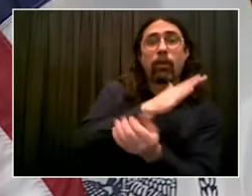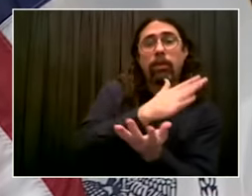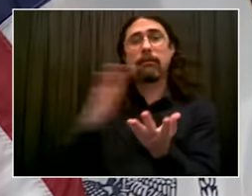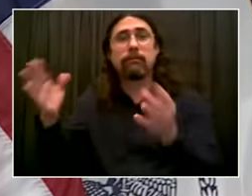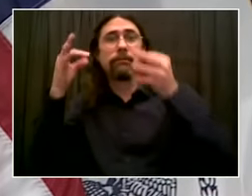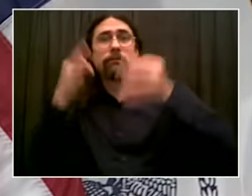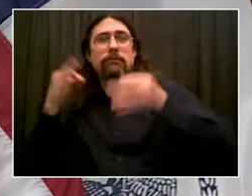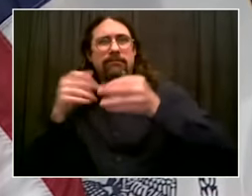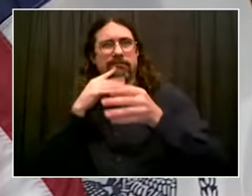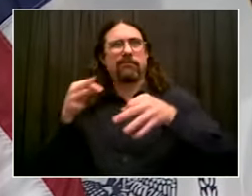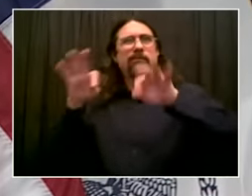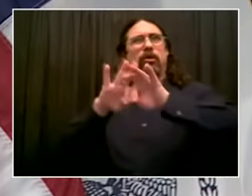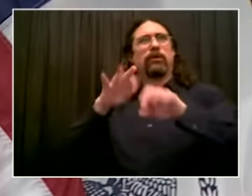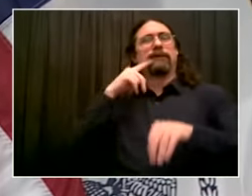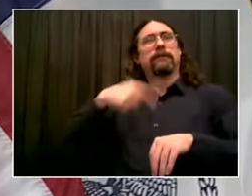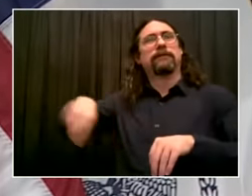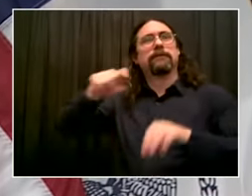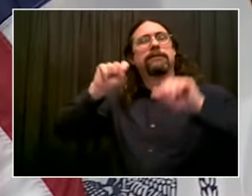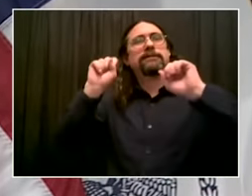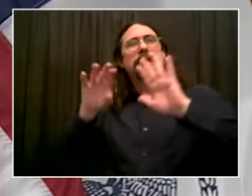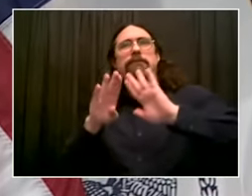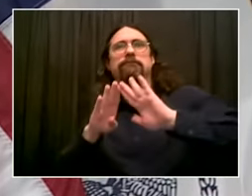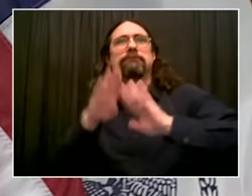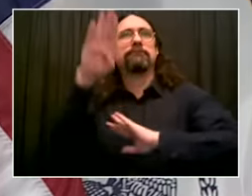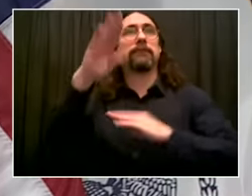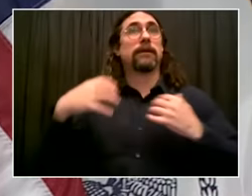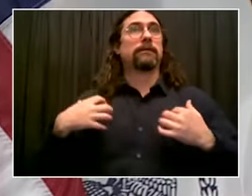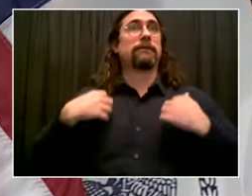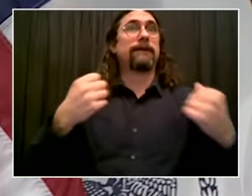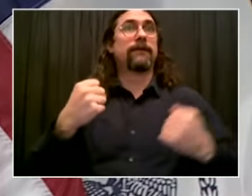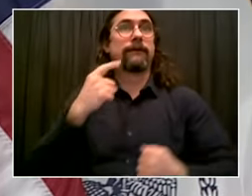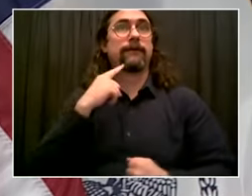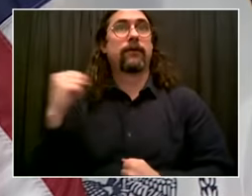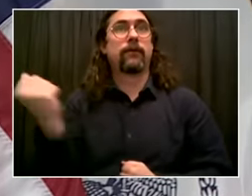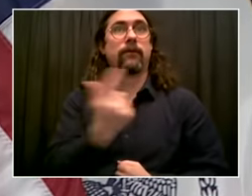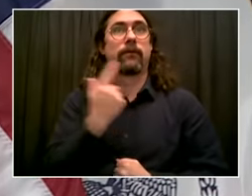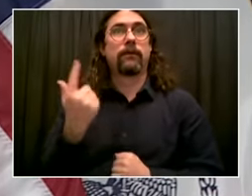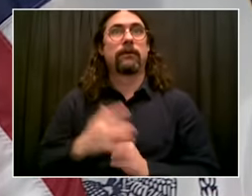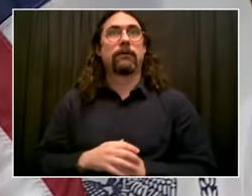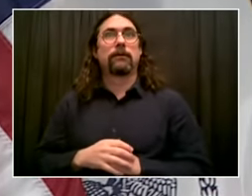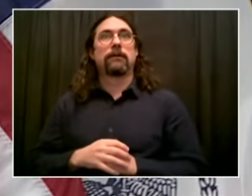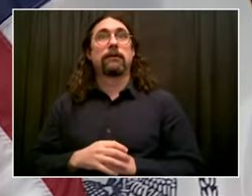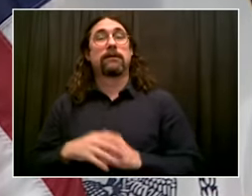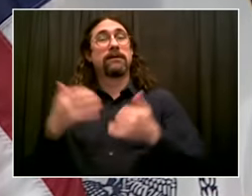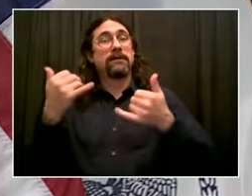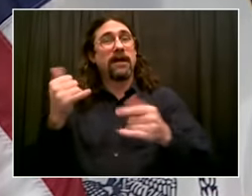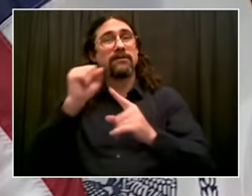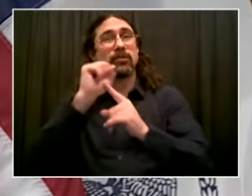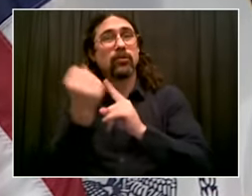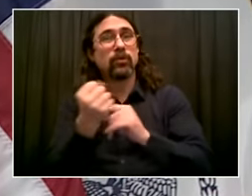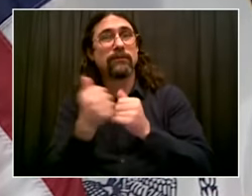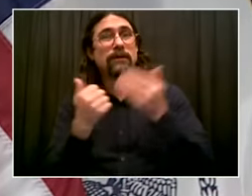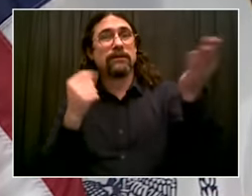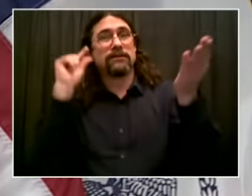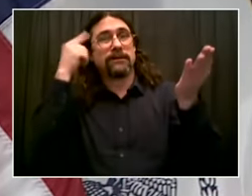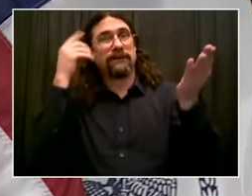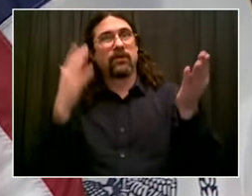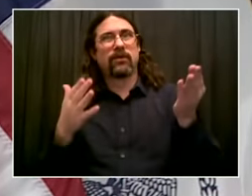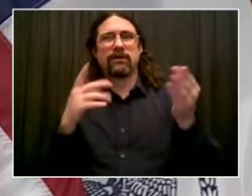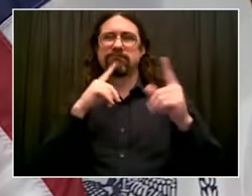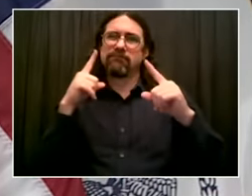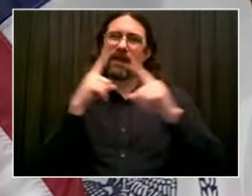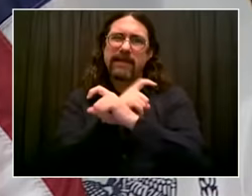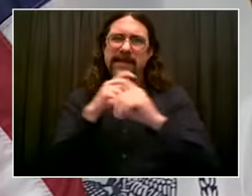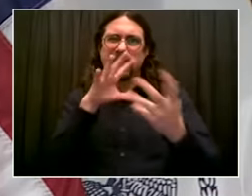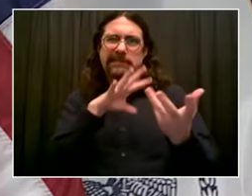localities where there's strength and stability to get things done. So what I'm hearing out, Albany, from the legislature, definitely